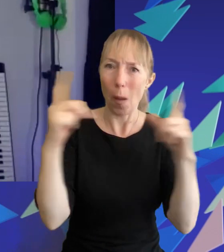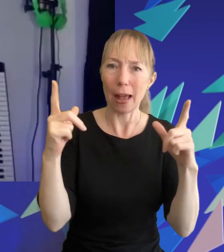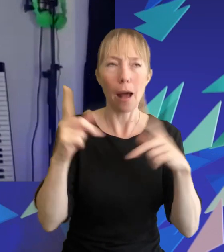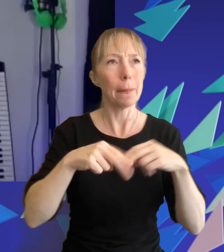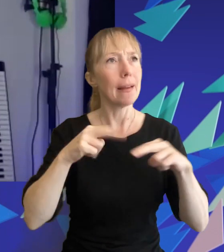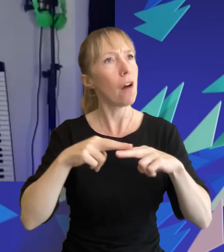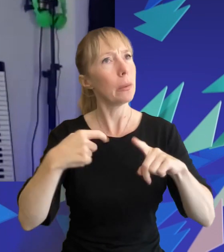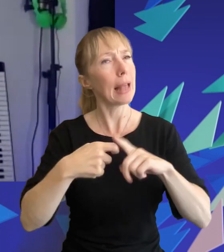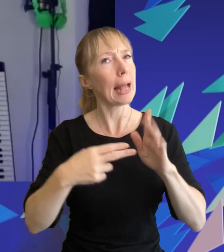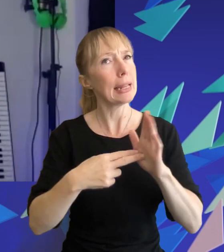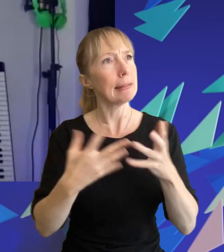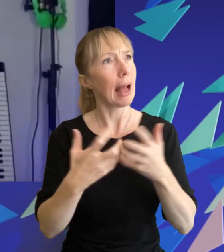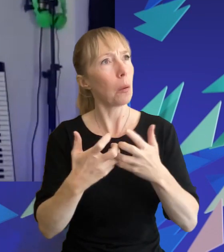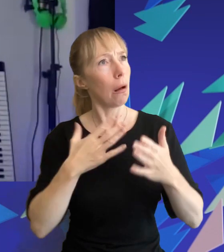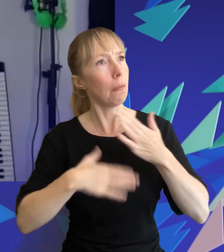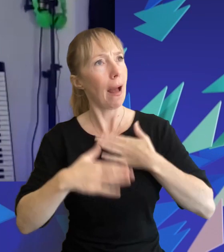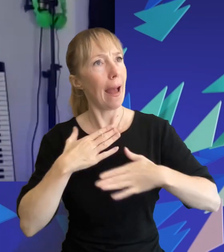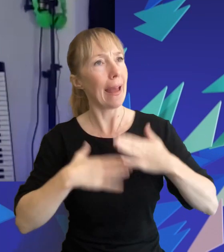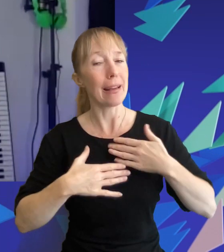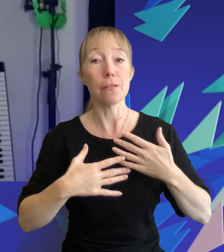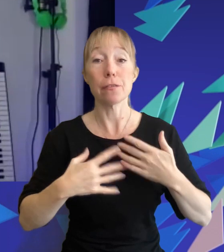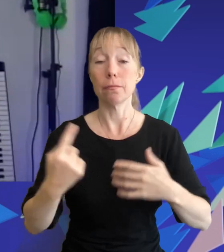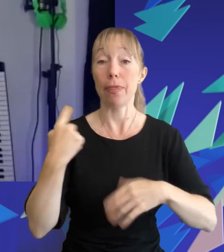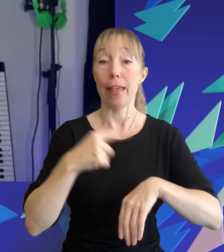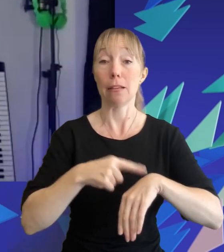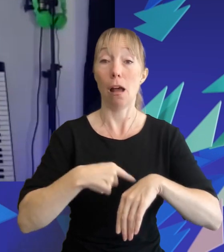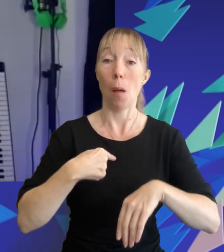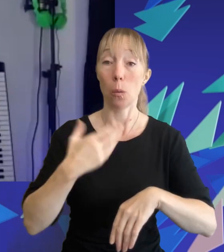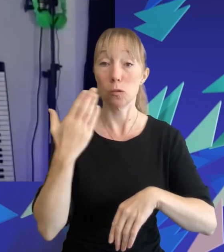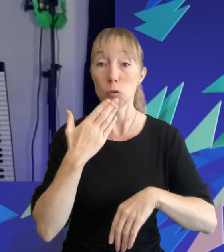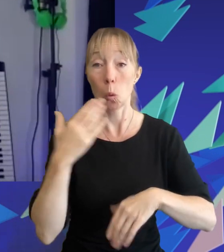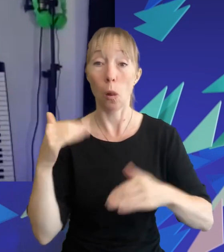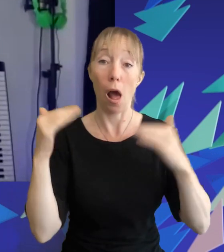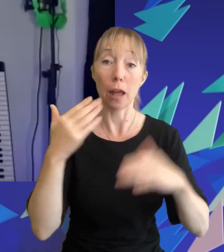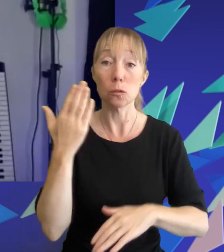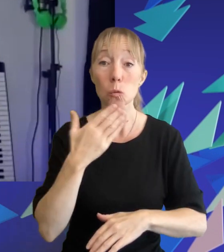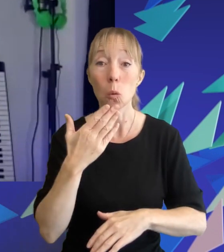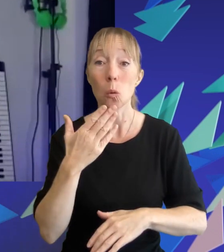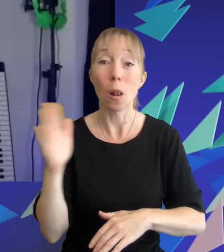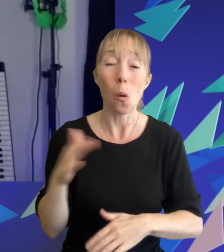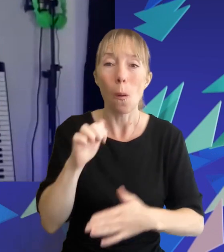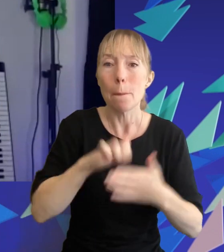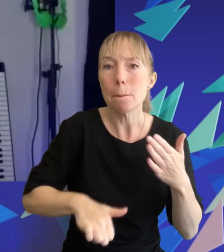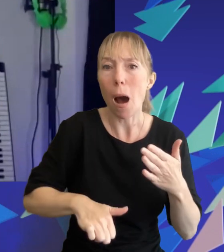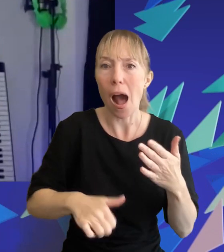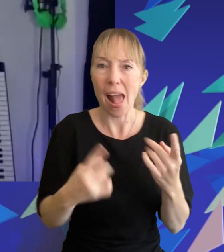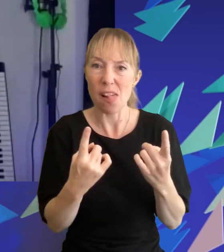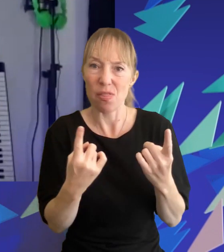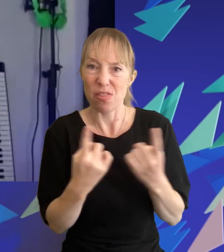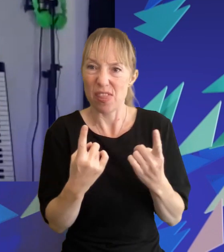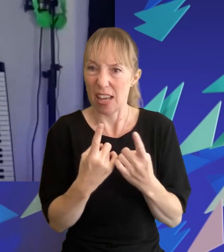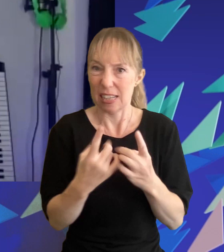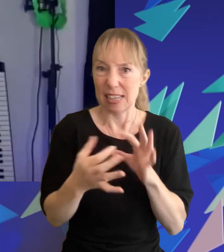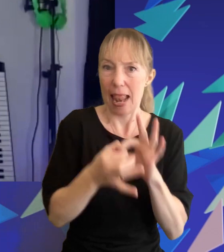um i remember i was at high school at the time and everyone started buying the hunger games merch everyone was wearing the little